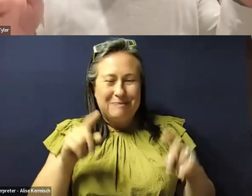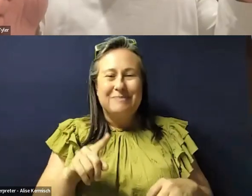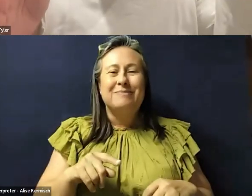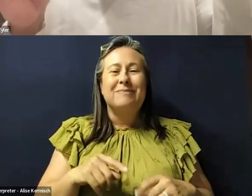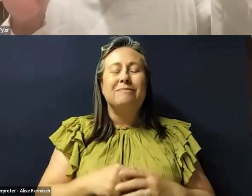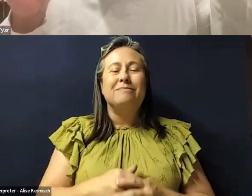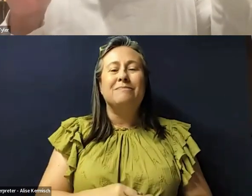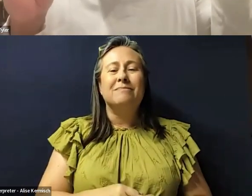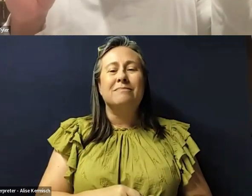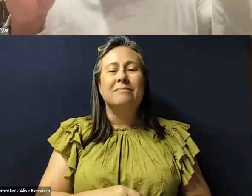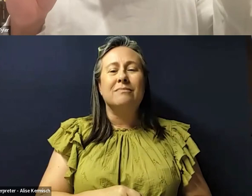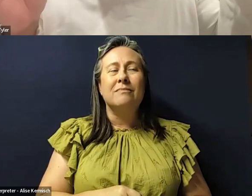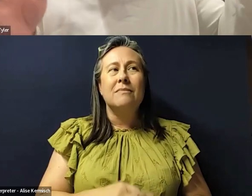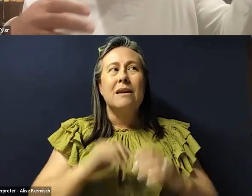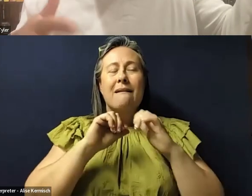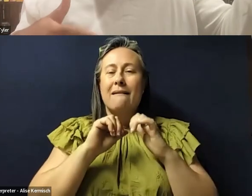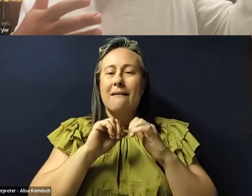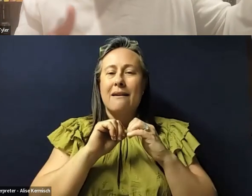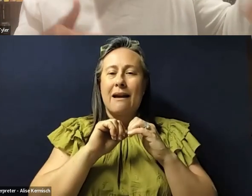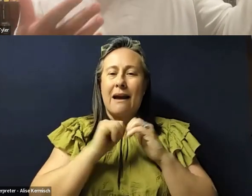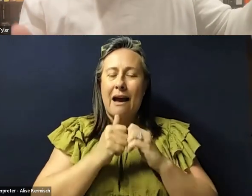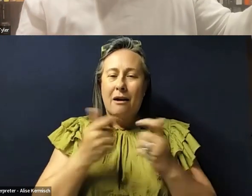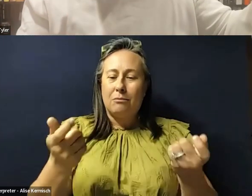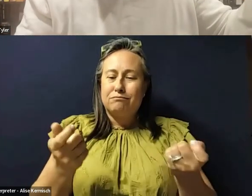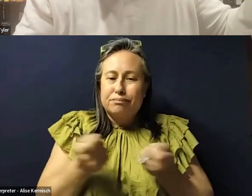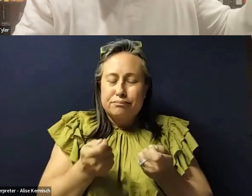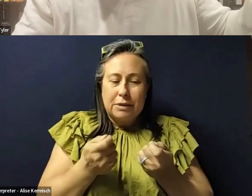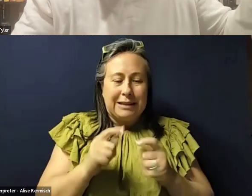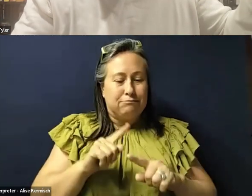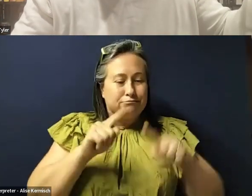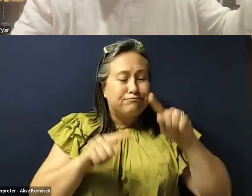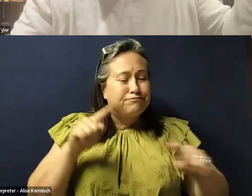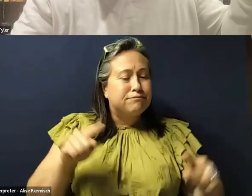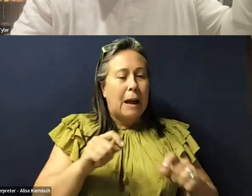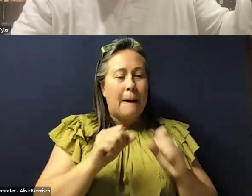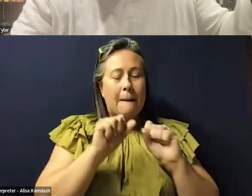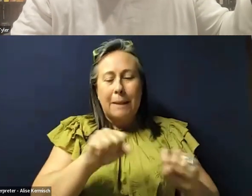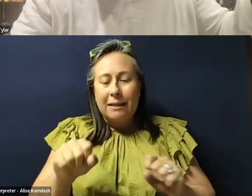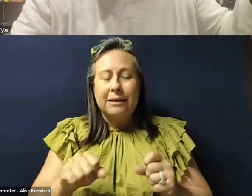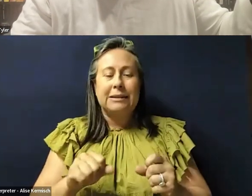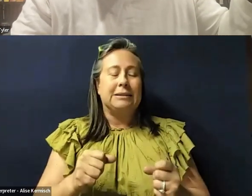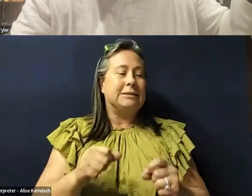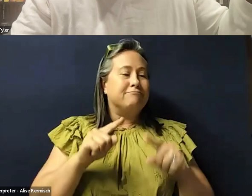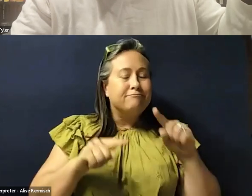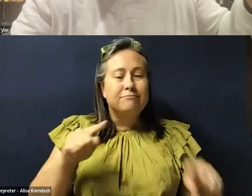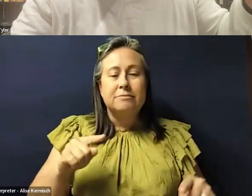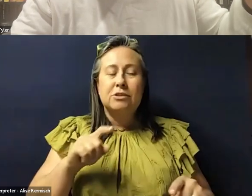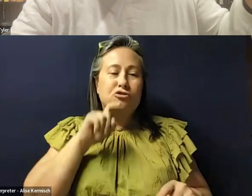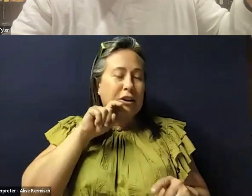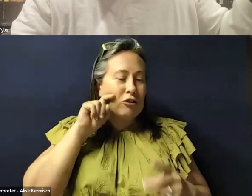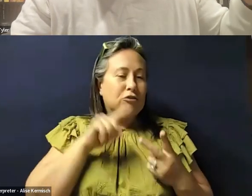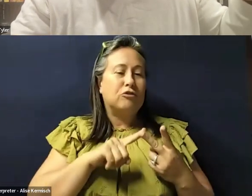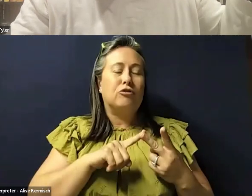our question is, um, how do we move together as people with mixed abilities, multiracial, multigendered, mixed class across the sexual